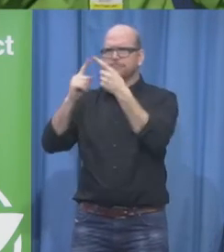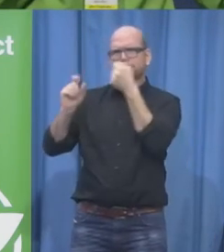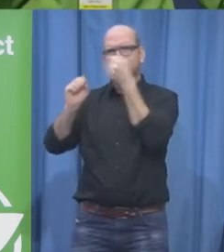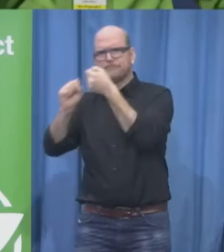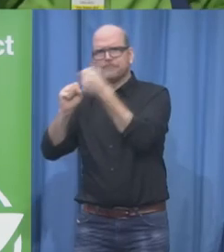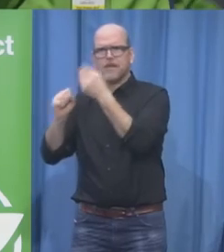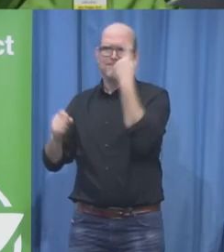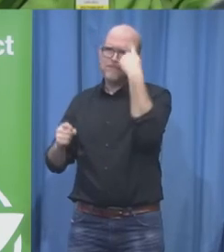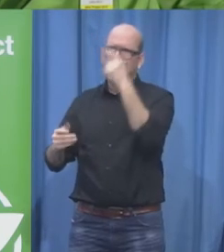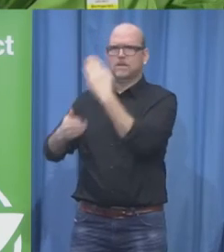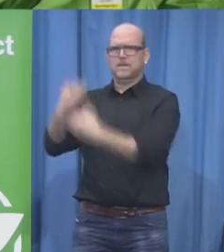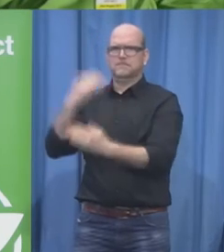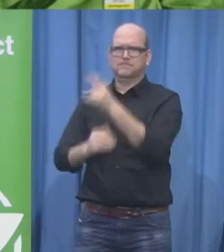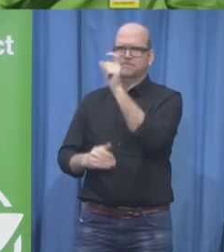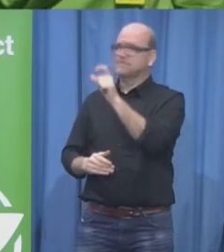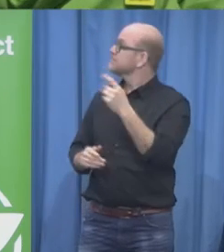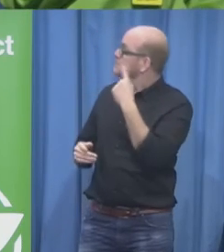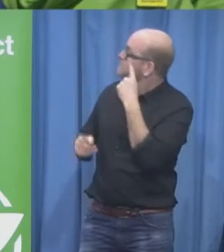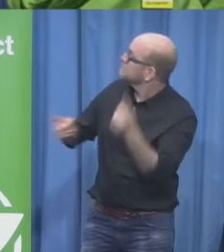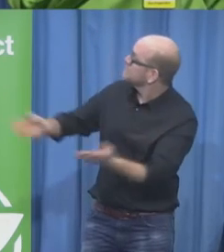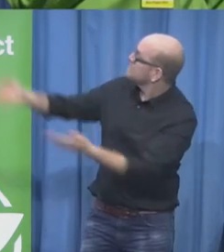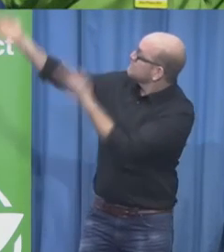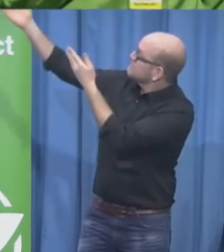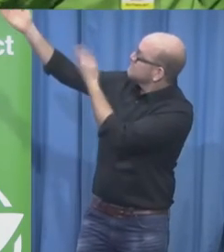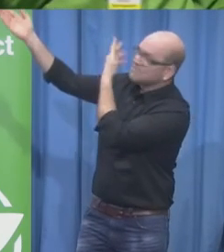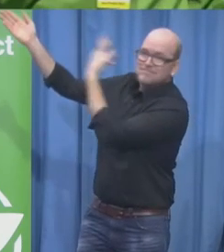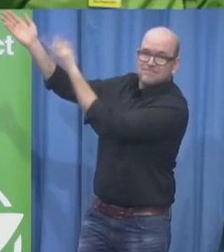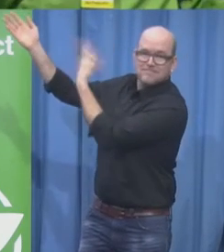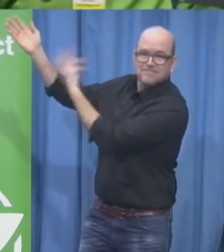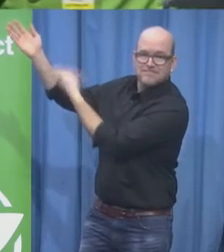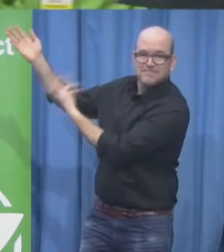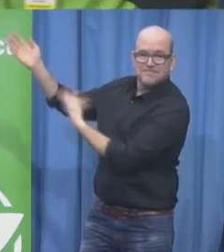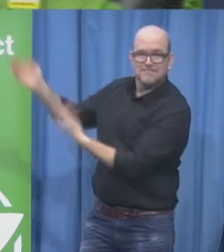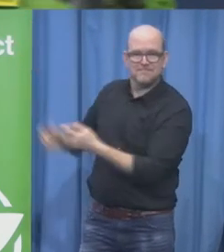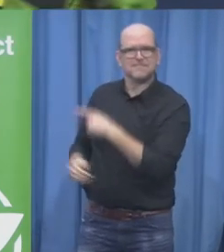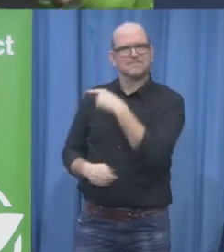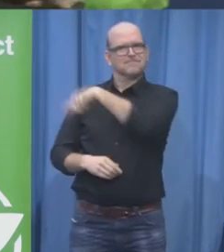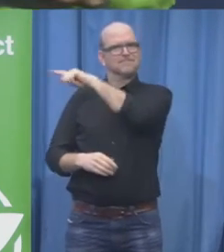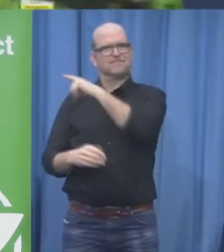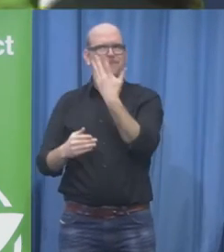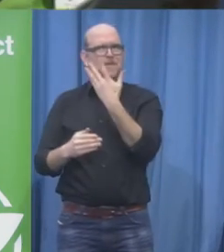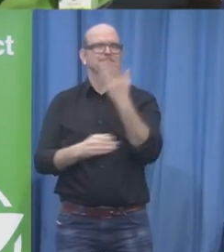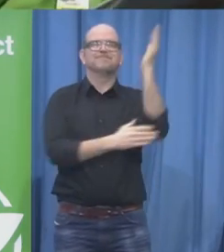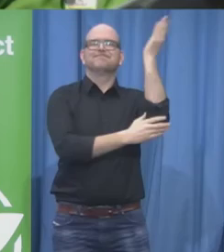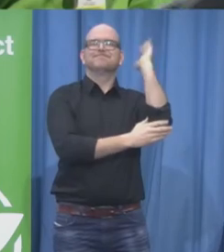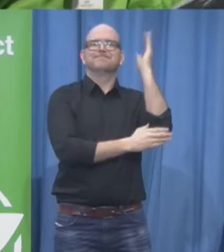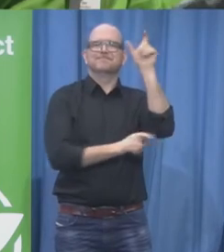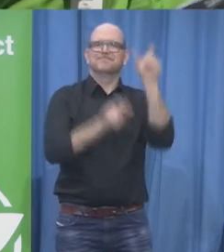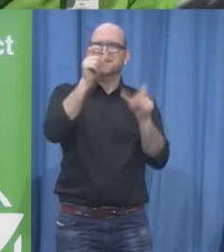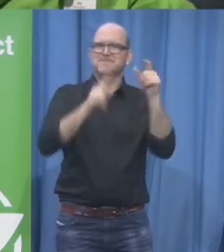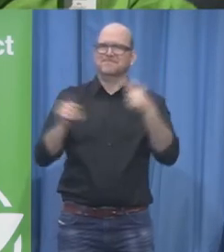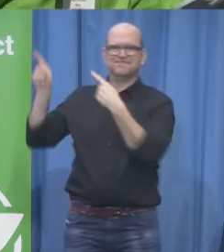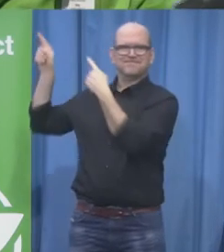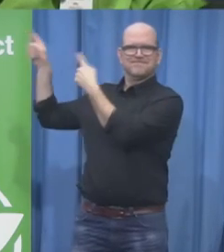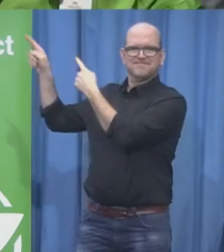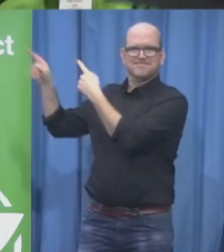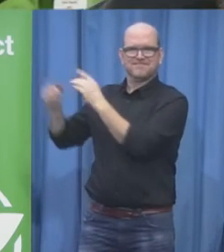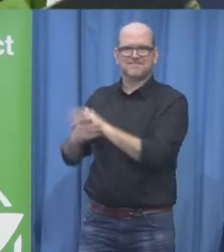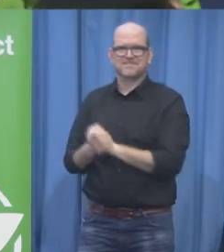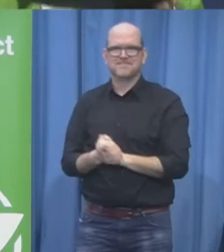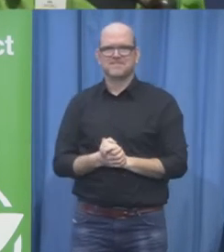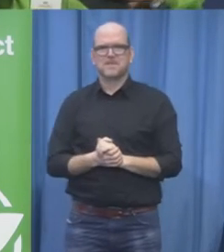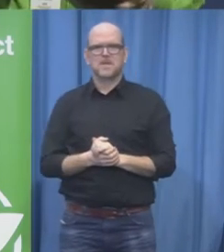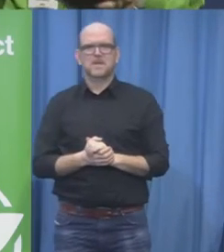168 of you all on one picture but it shows you the breadth of diversity that we have of speakers from all different areas different